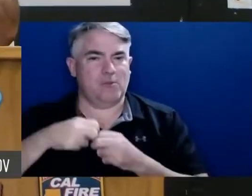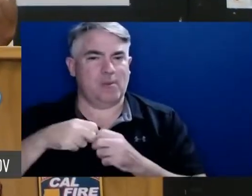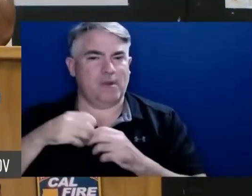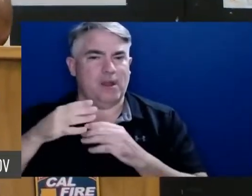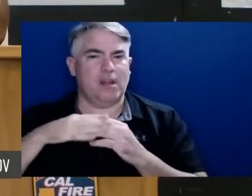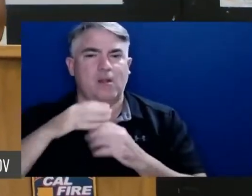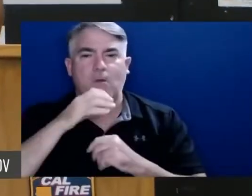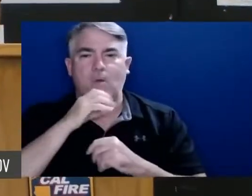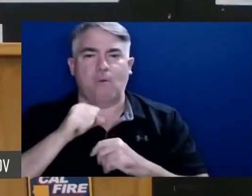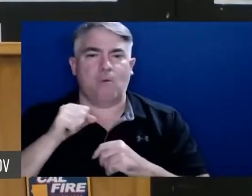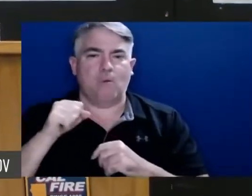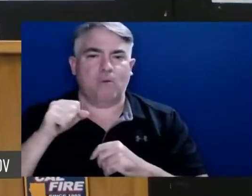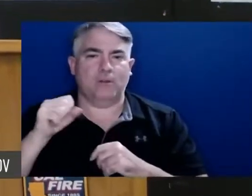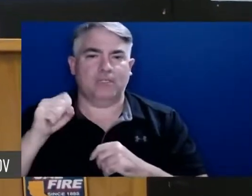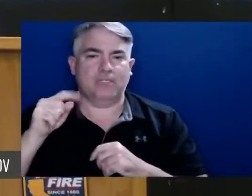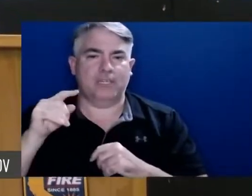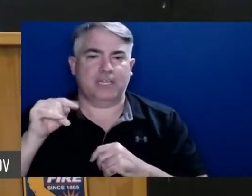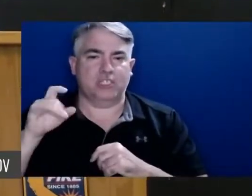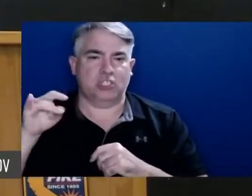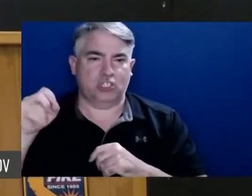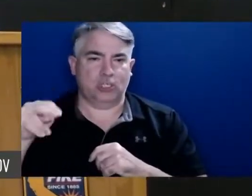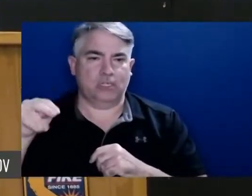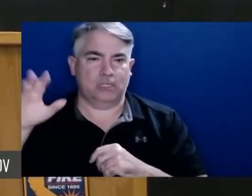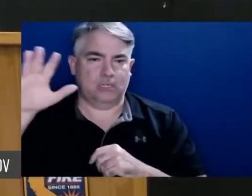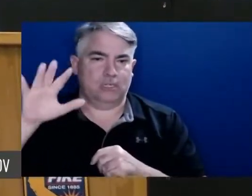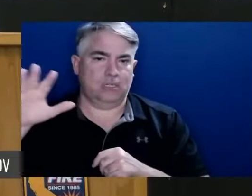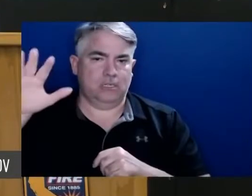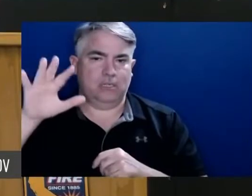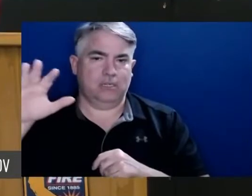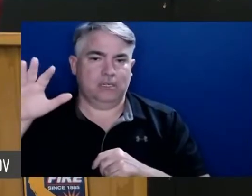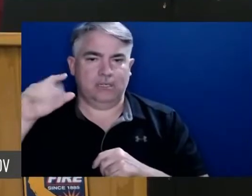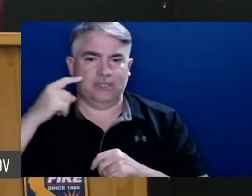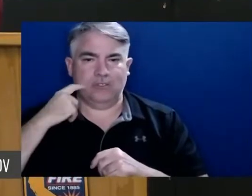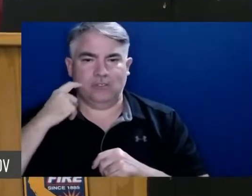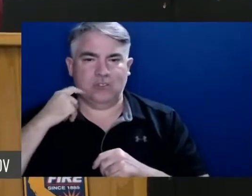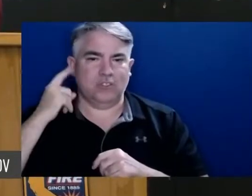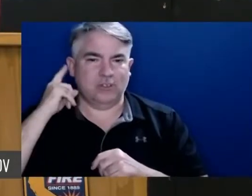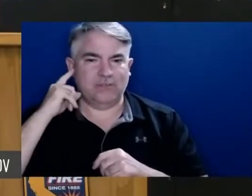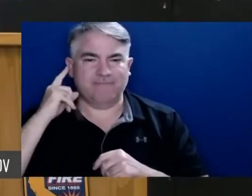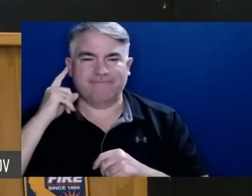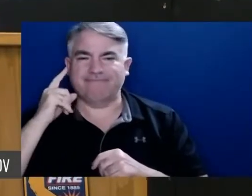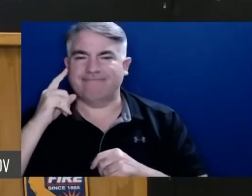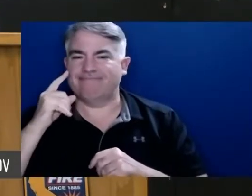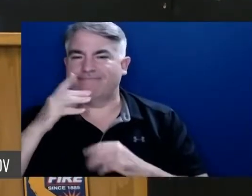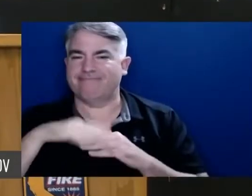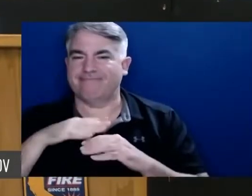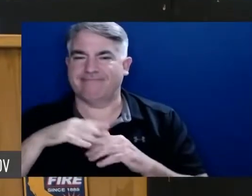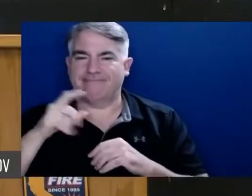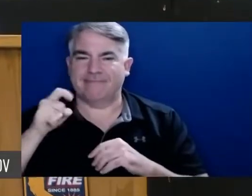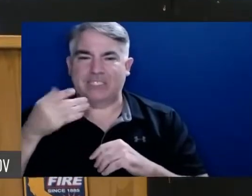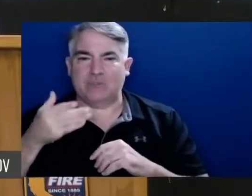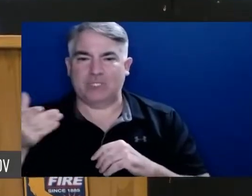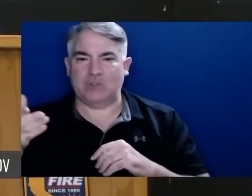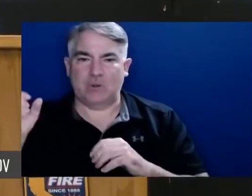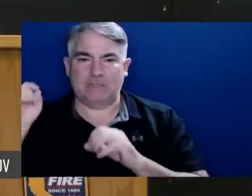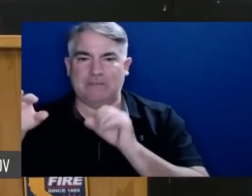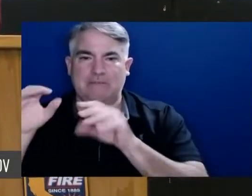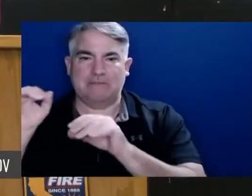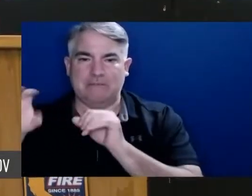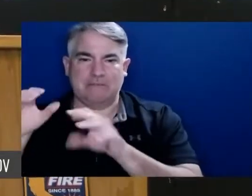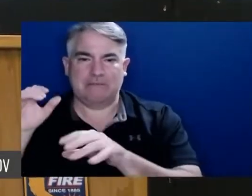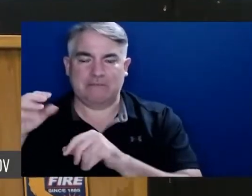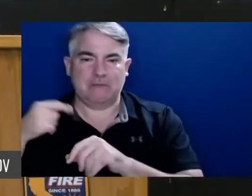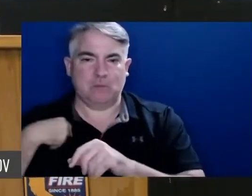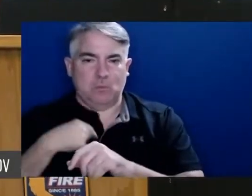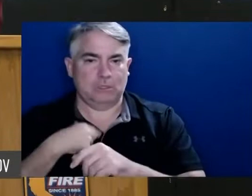and as you just heard so they needed those resources and we're making a lot of progress so we took this back with all the resources